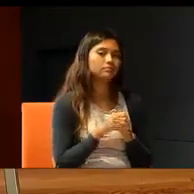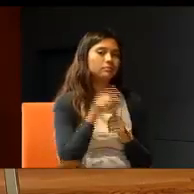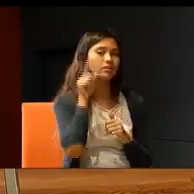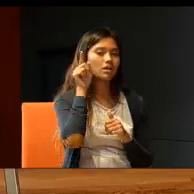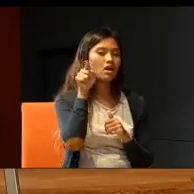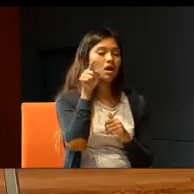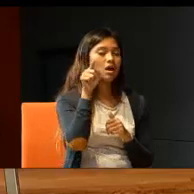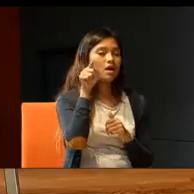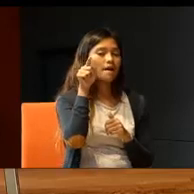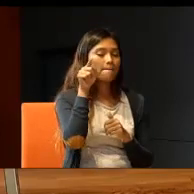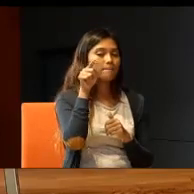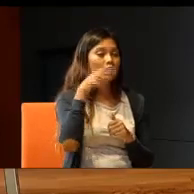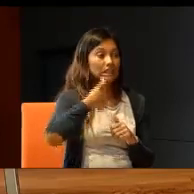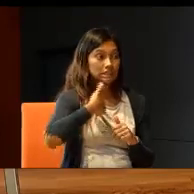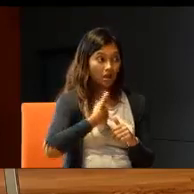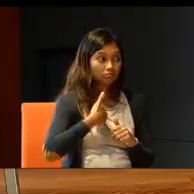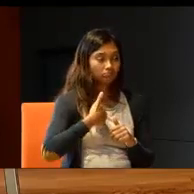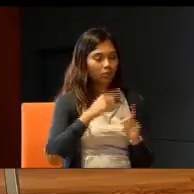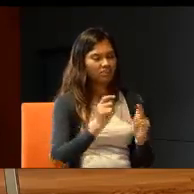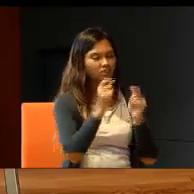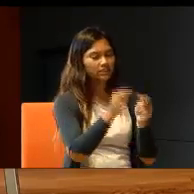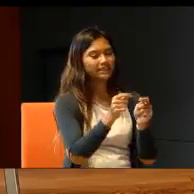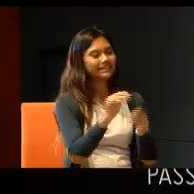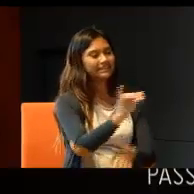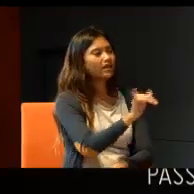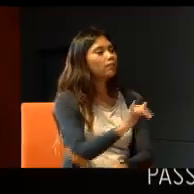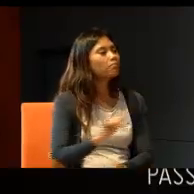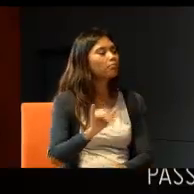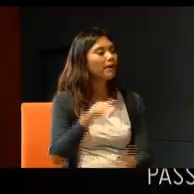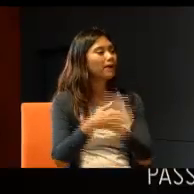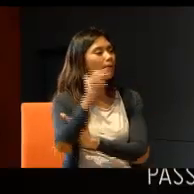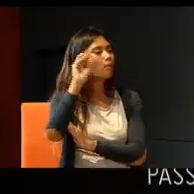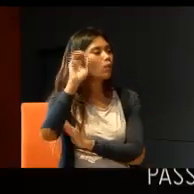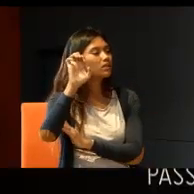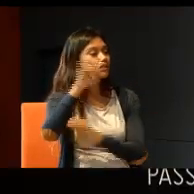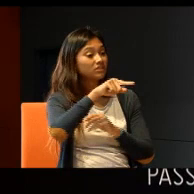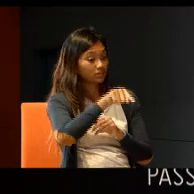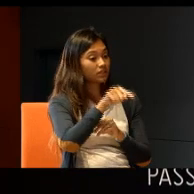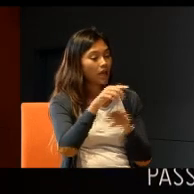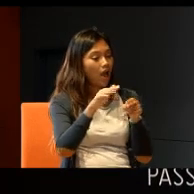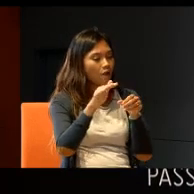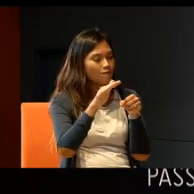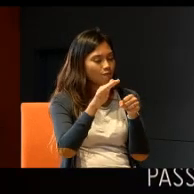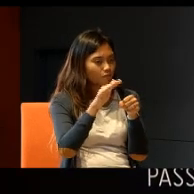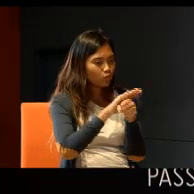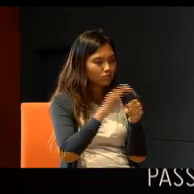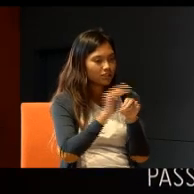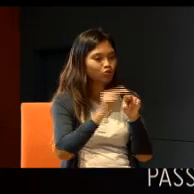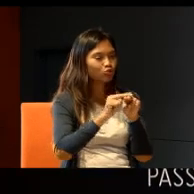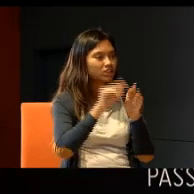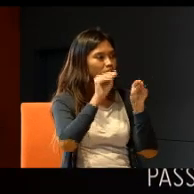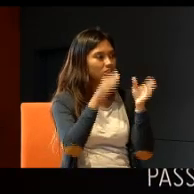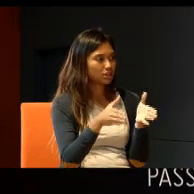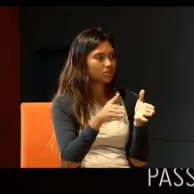MOE. He was treated, just like any, he was a fully trained teacher. And with, the MOE